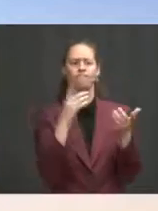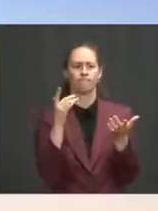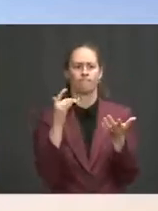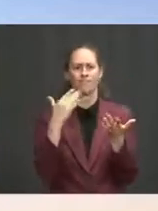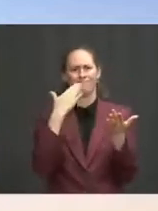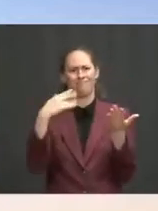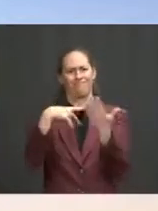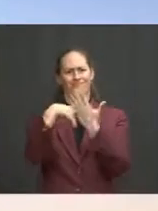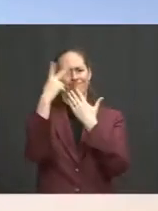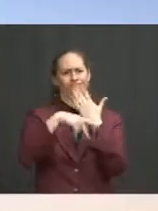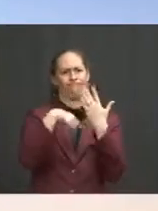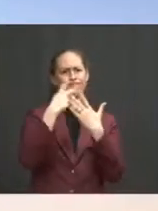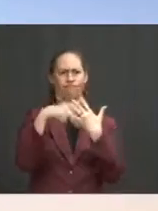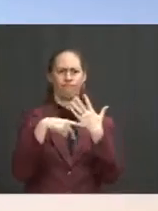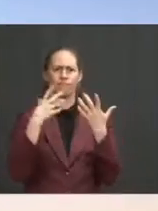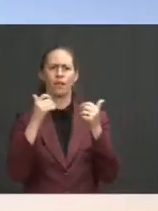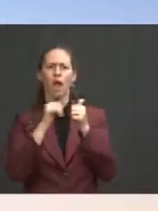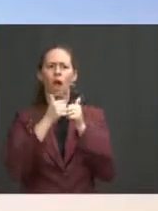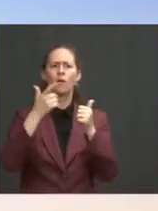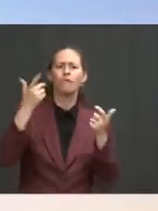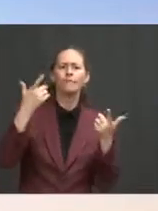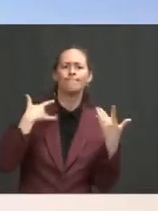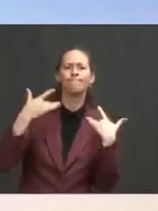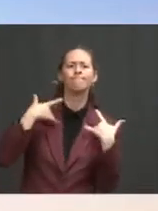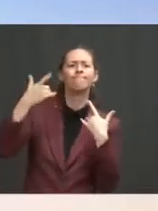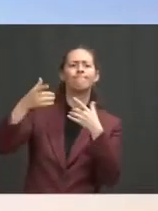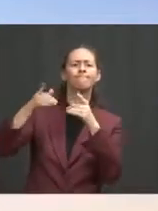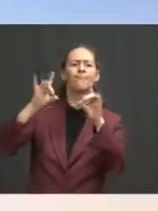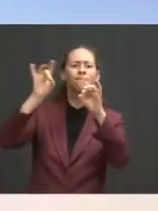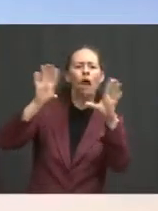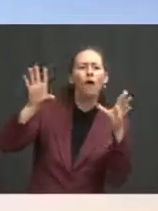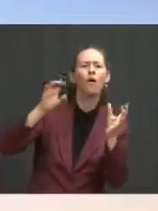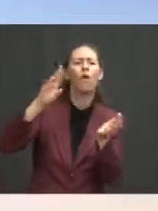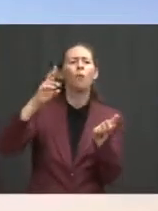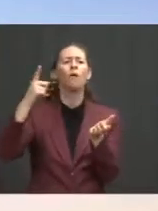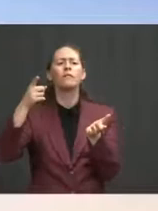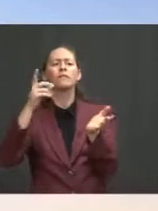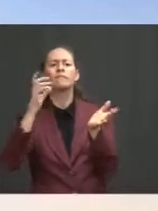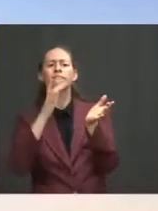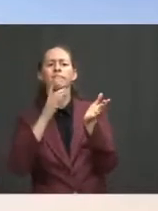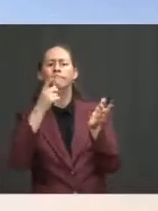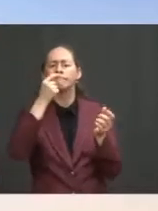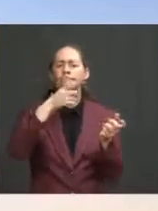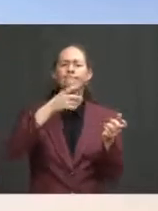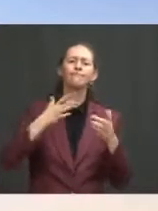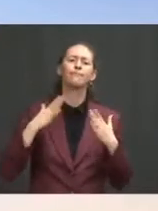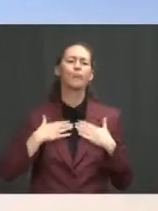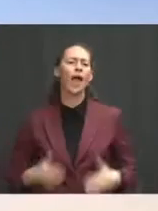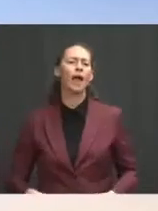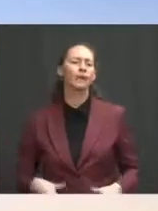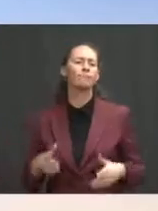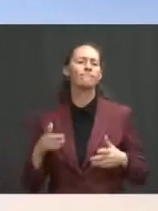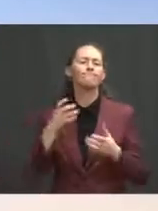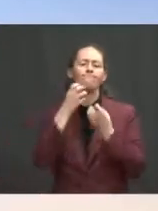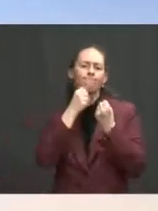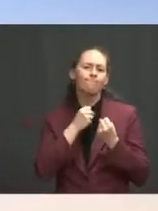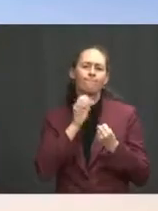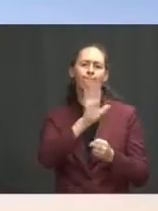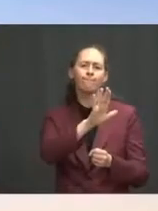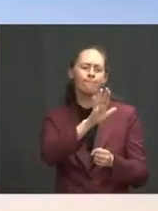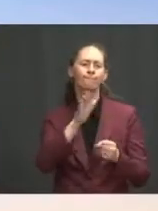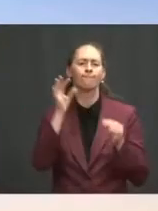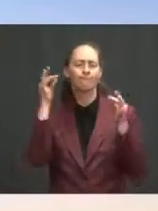-based violence, economic justice, and sexual and reproductive and health rights. As one final note, and as a point of privilege,